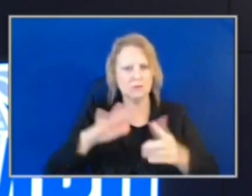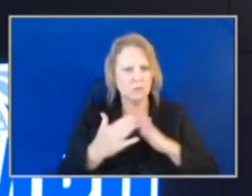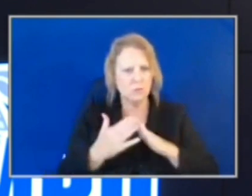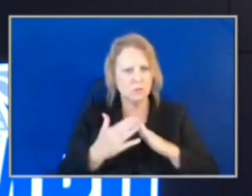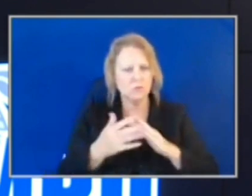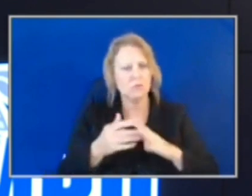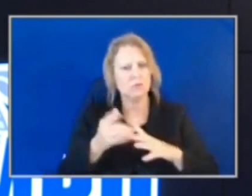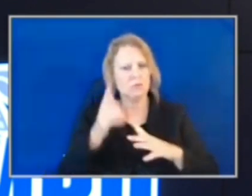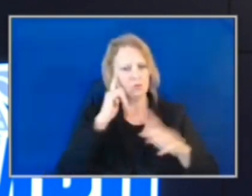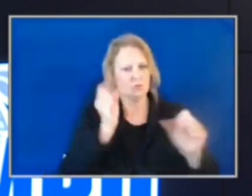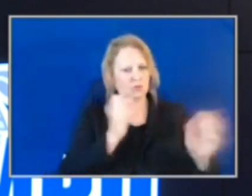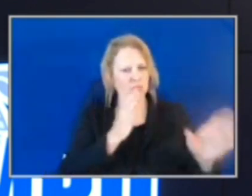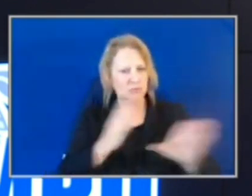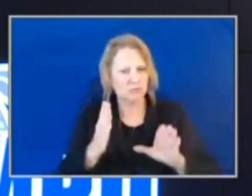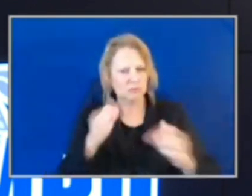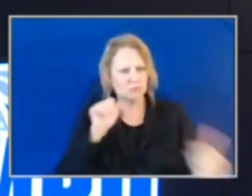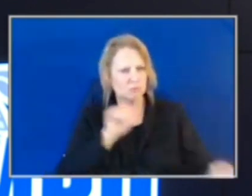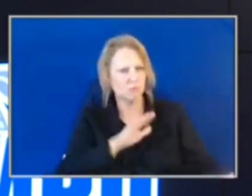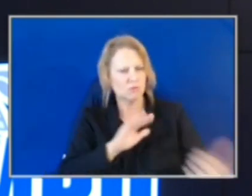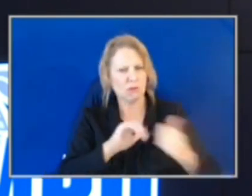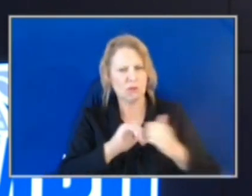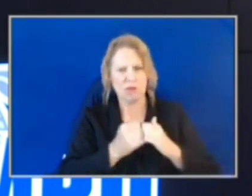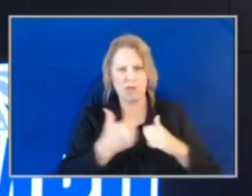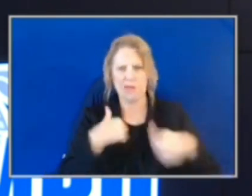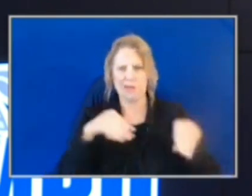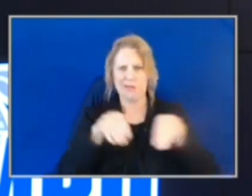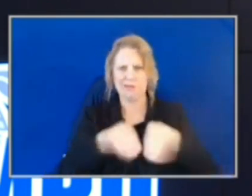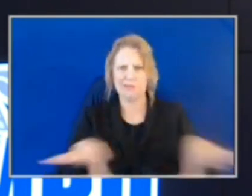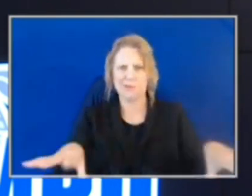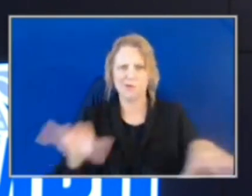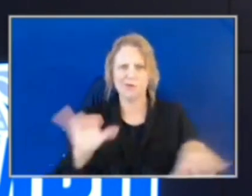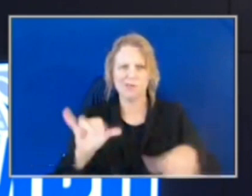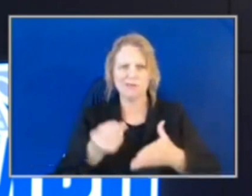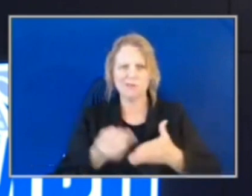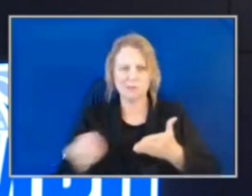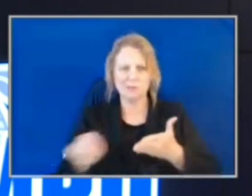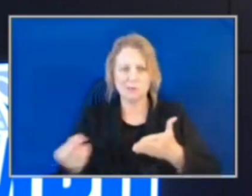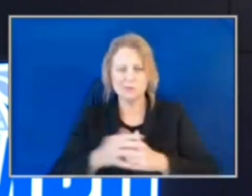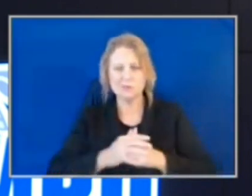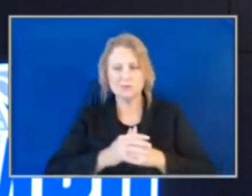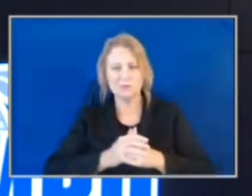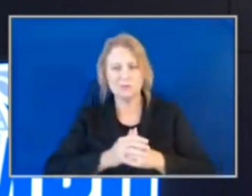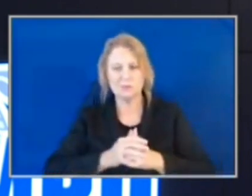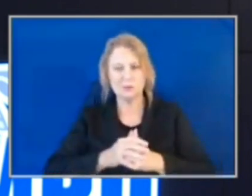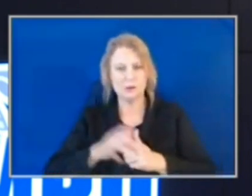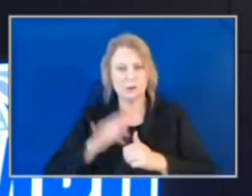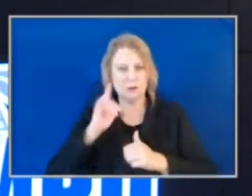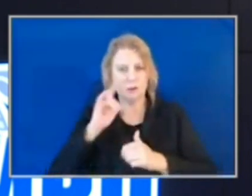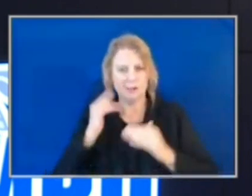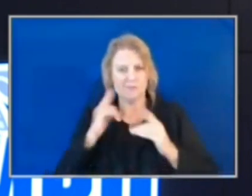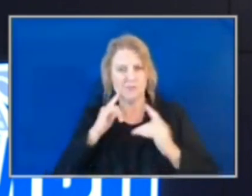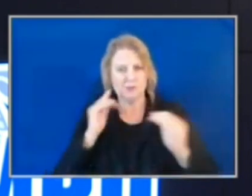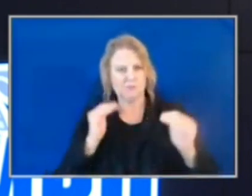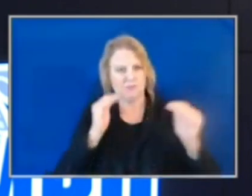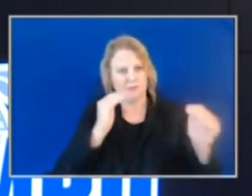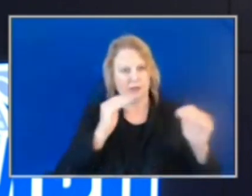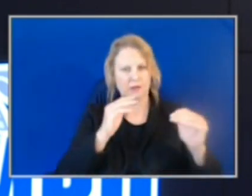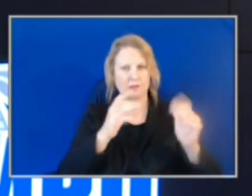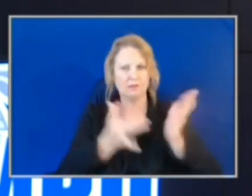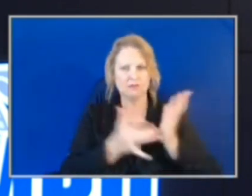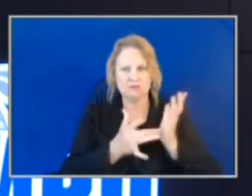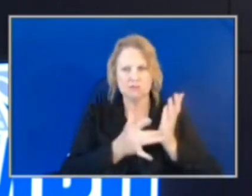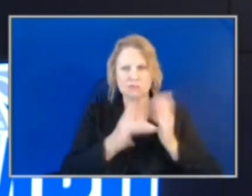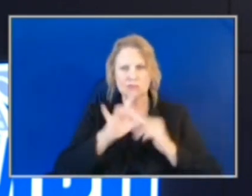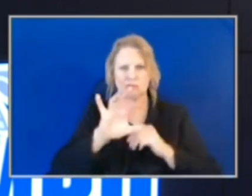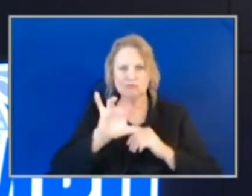to resource and how we deploy those resources, leveraging an advanced crime analysis techniques and technology to